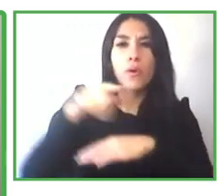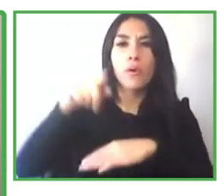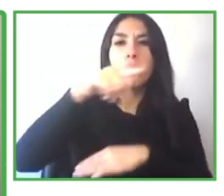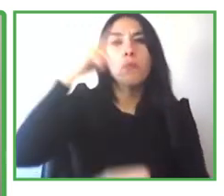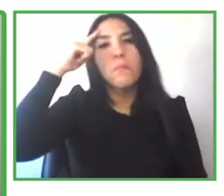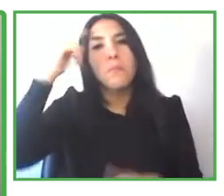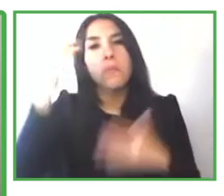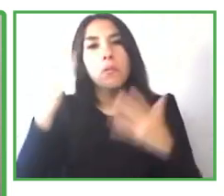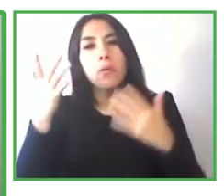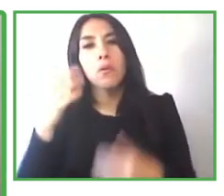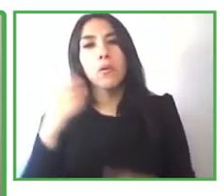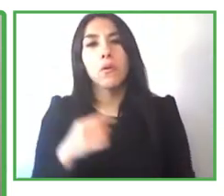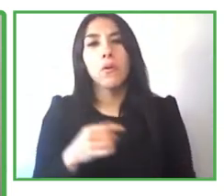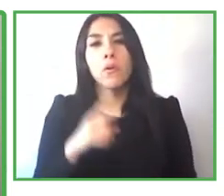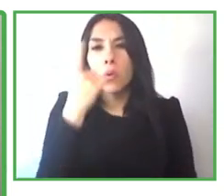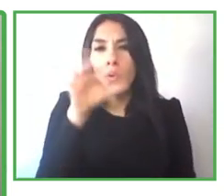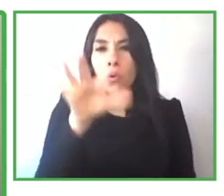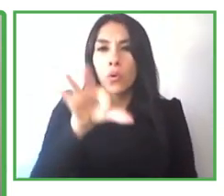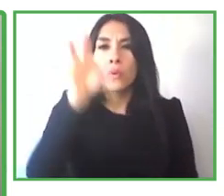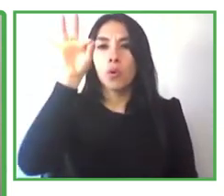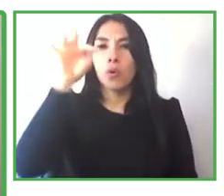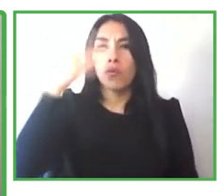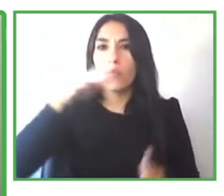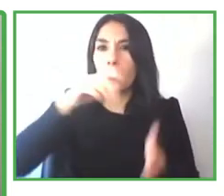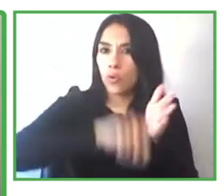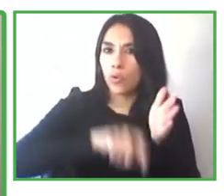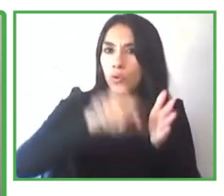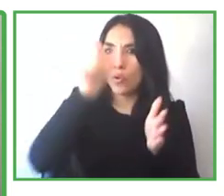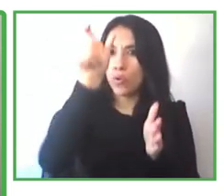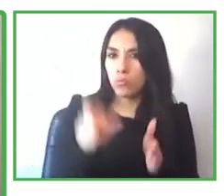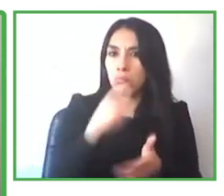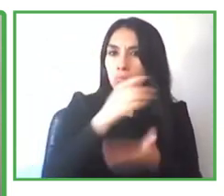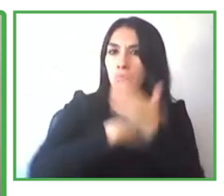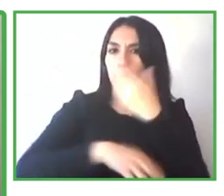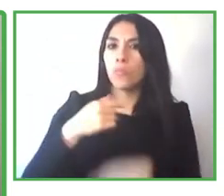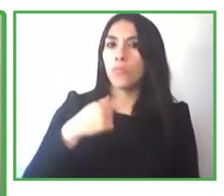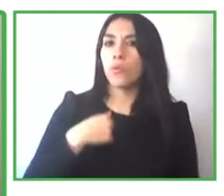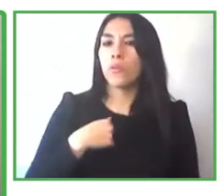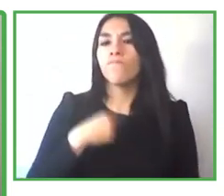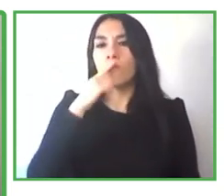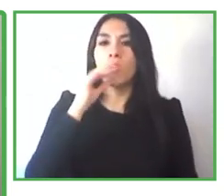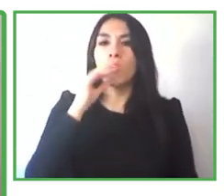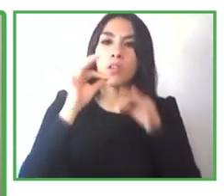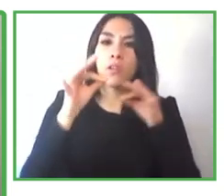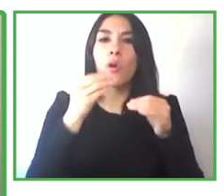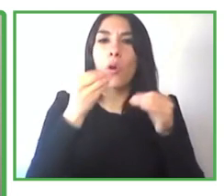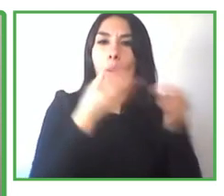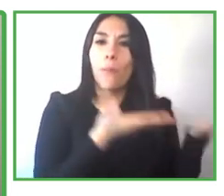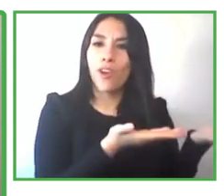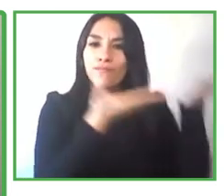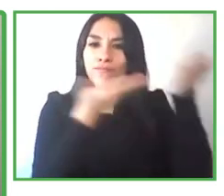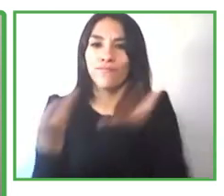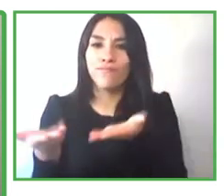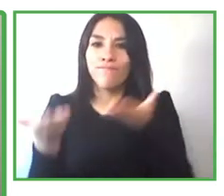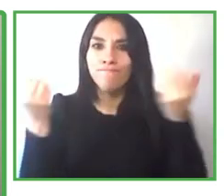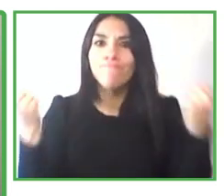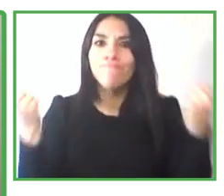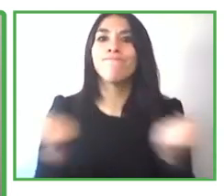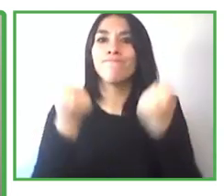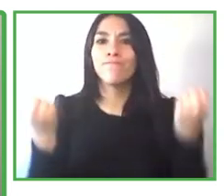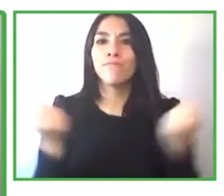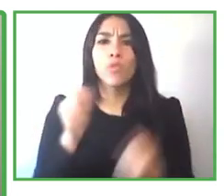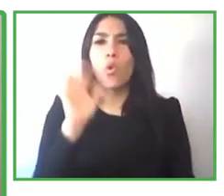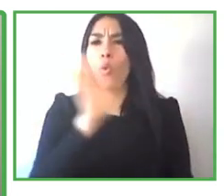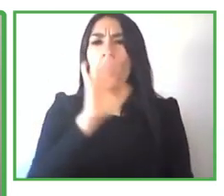you don't overthink it just um go for it because at the end of the day a person with a disability is just a person you have to